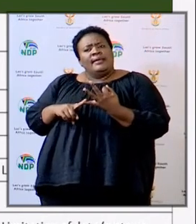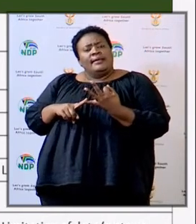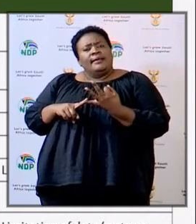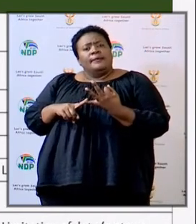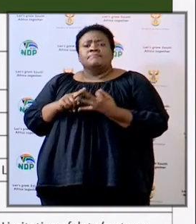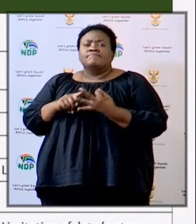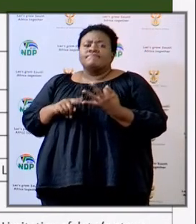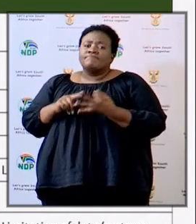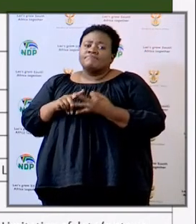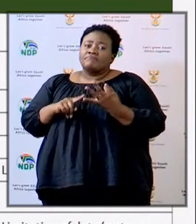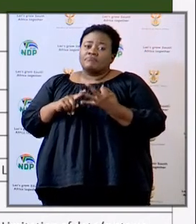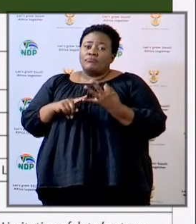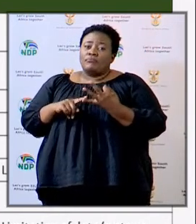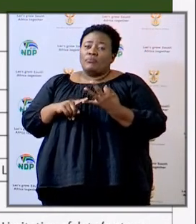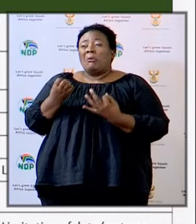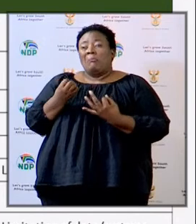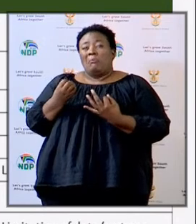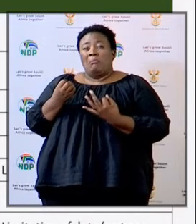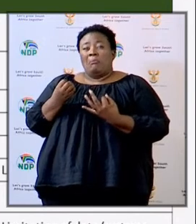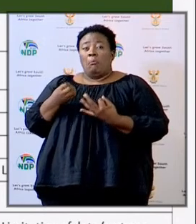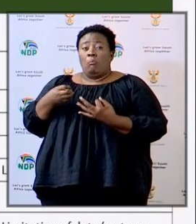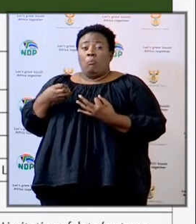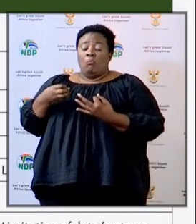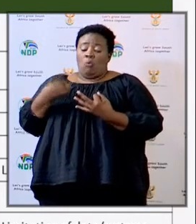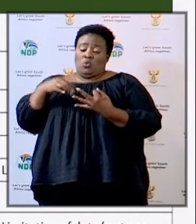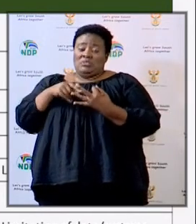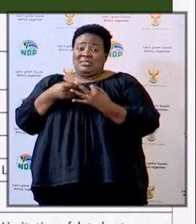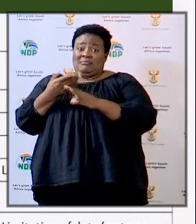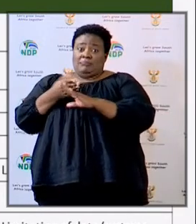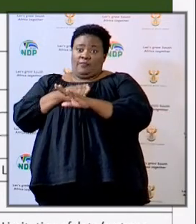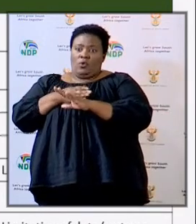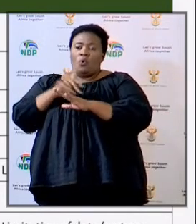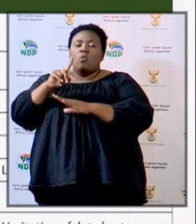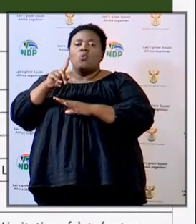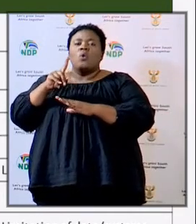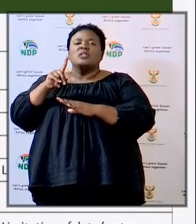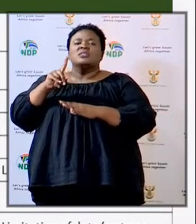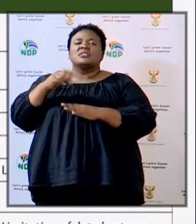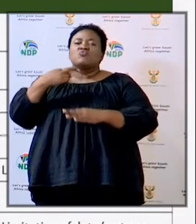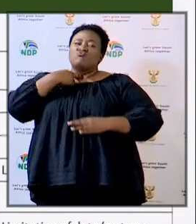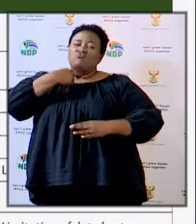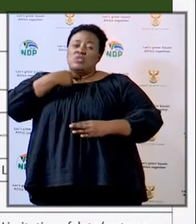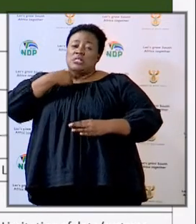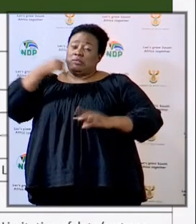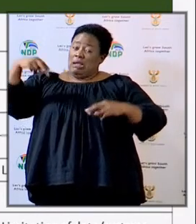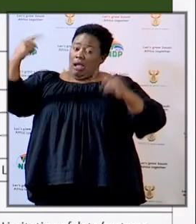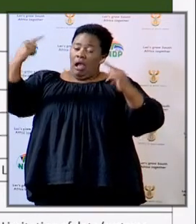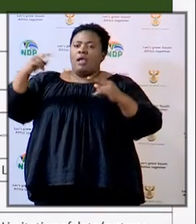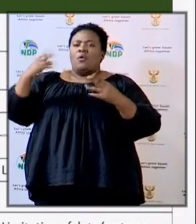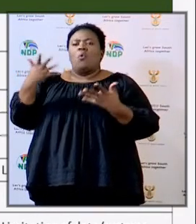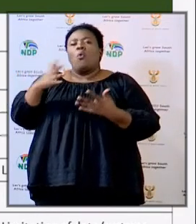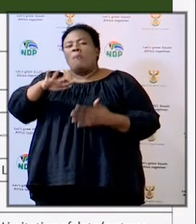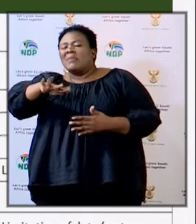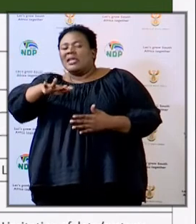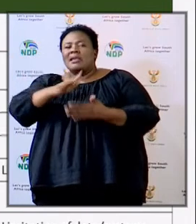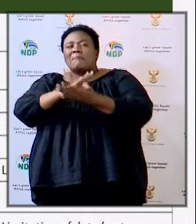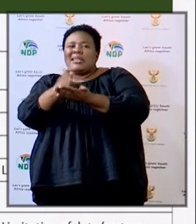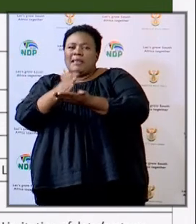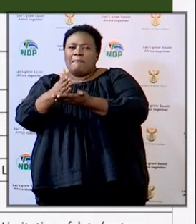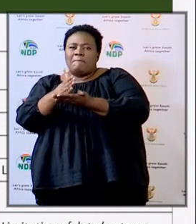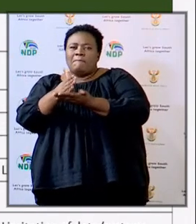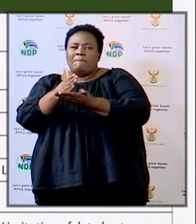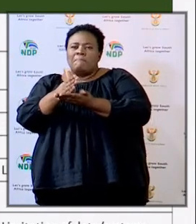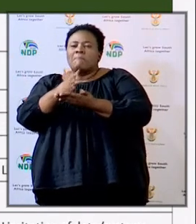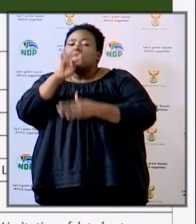most of which were in the red or medium, are actually in a medium category. And what it means to be in a medium